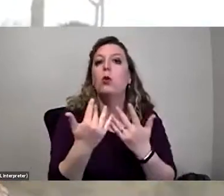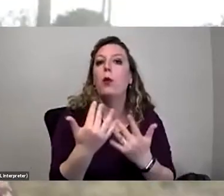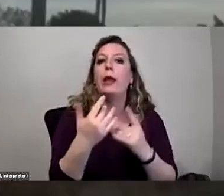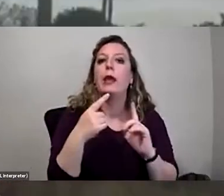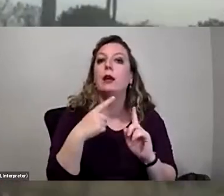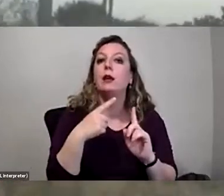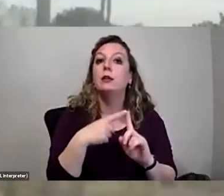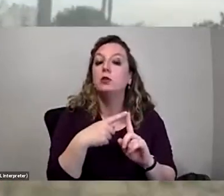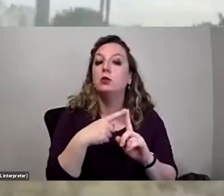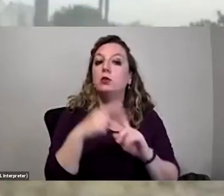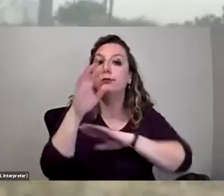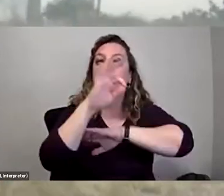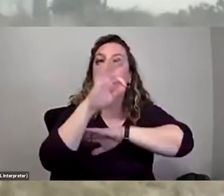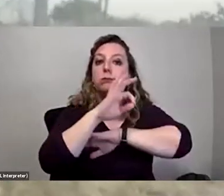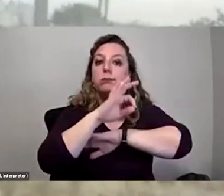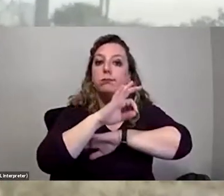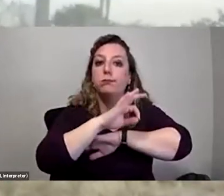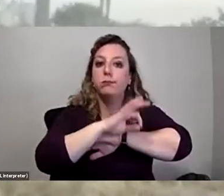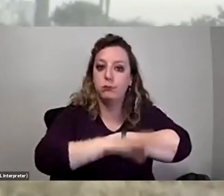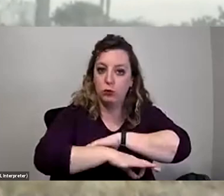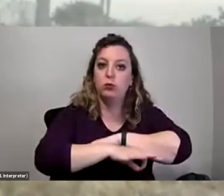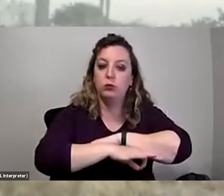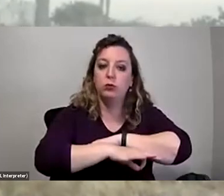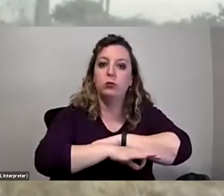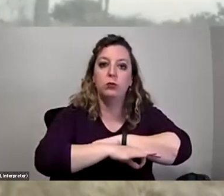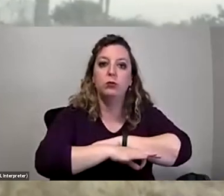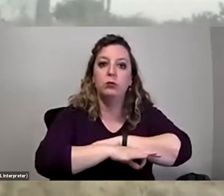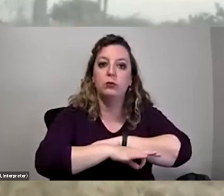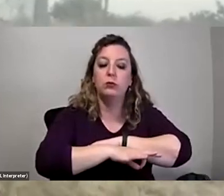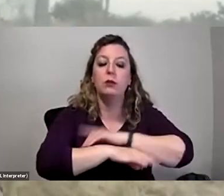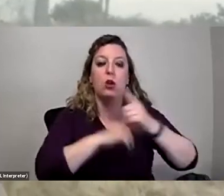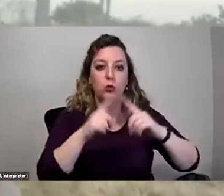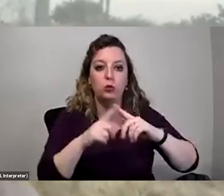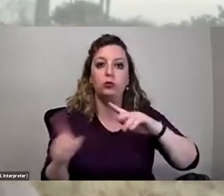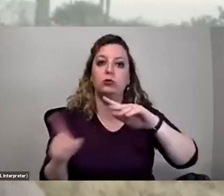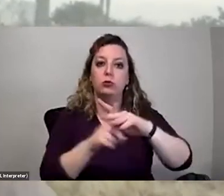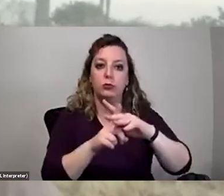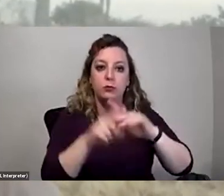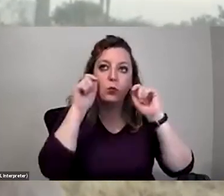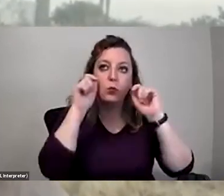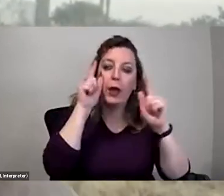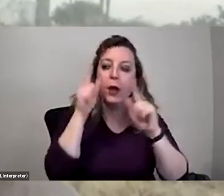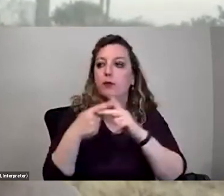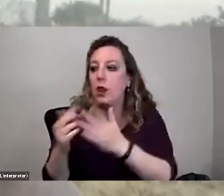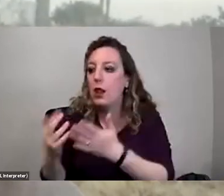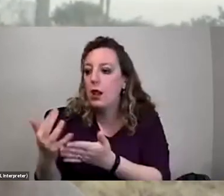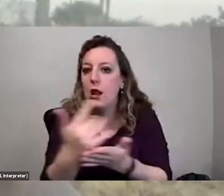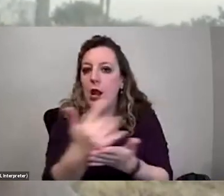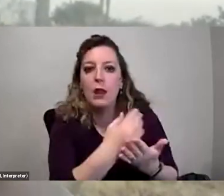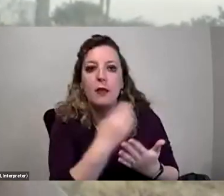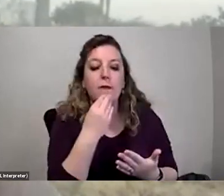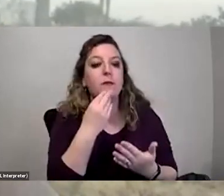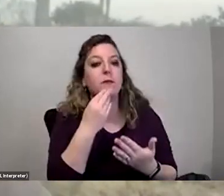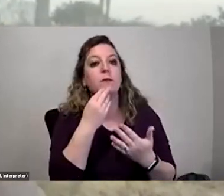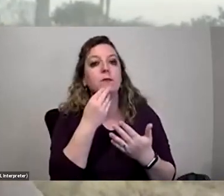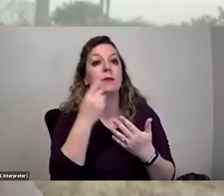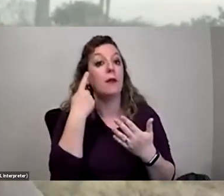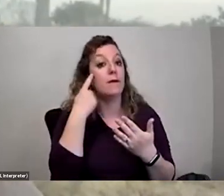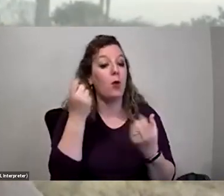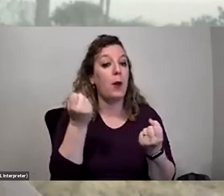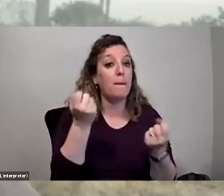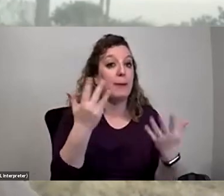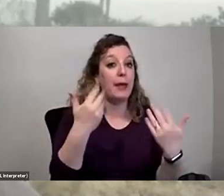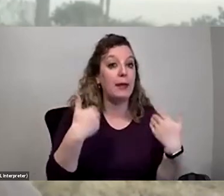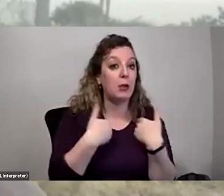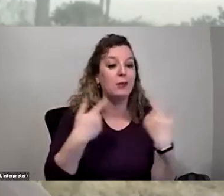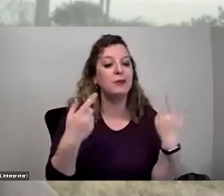the sun has gone down to come out and start gathering food. For lots of these creatures, kind of